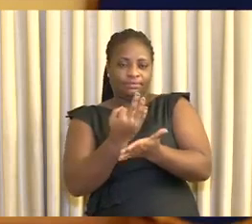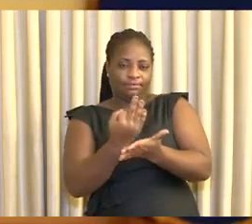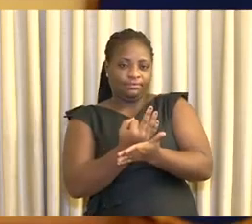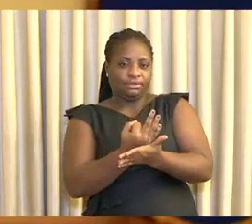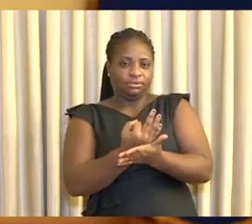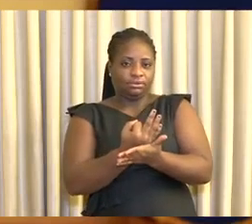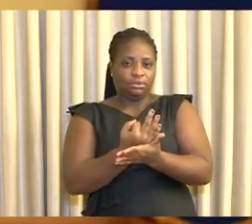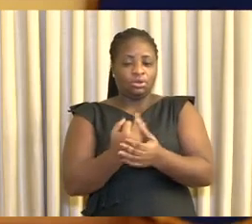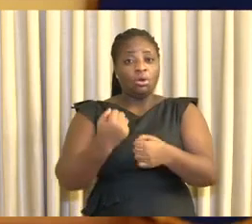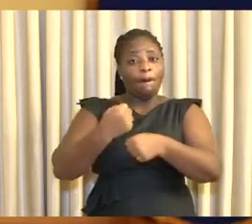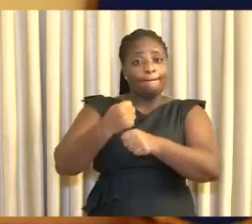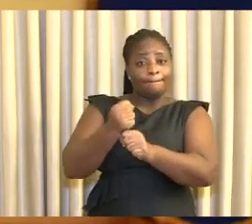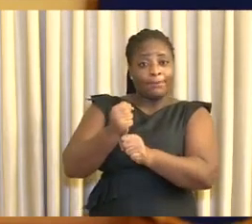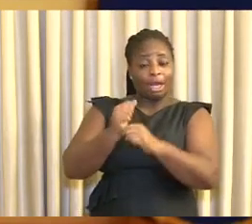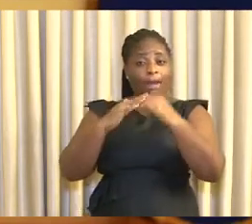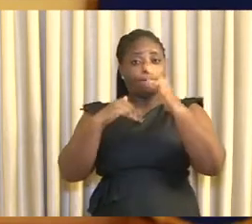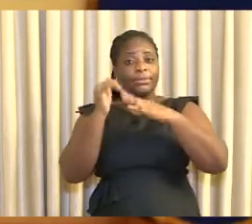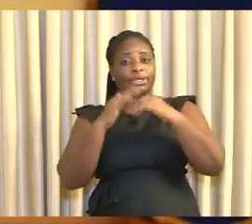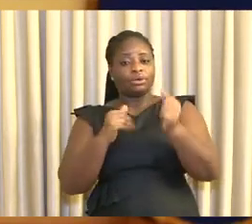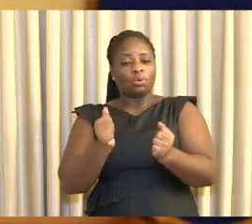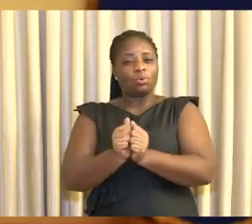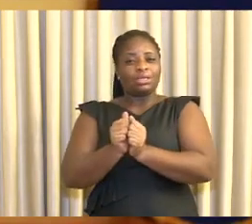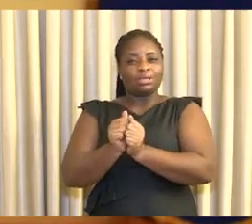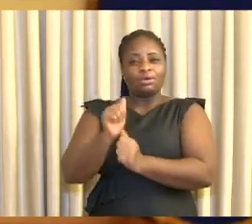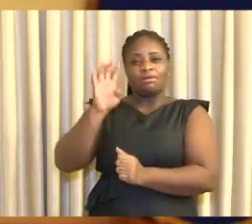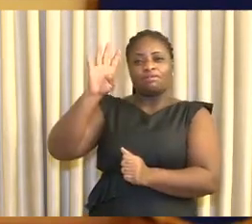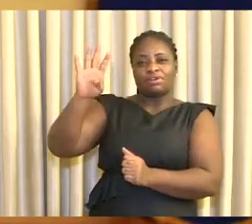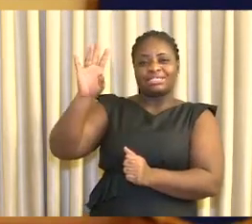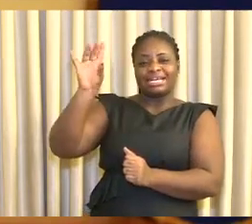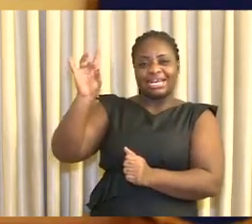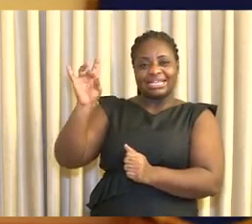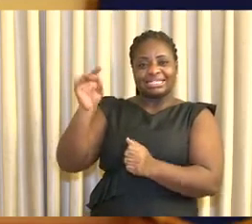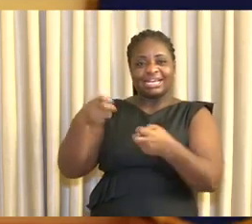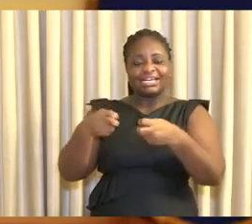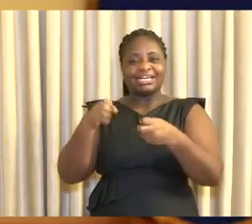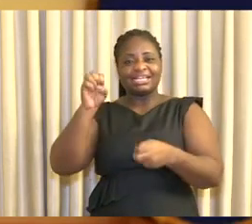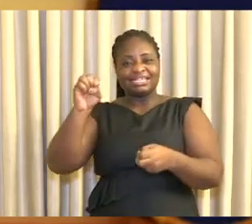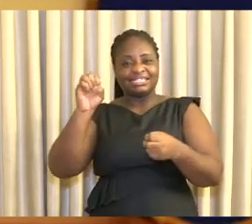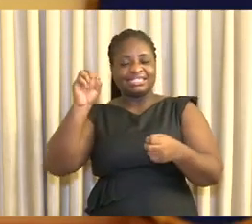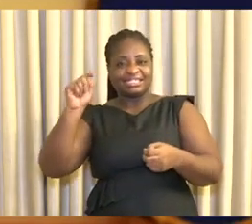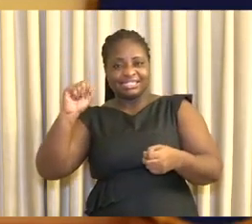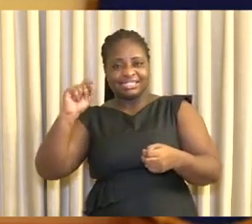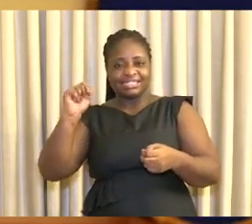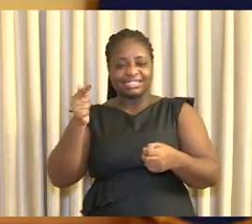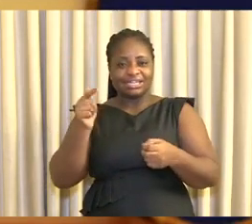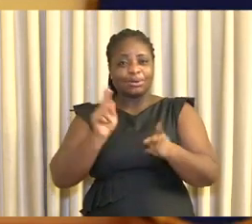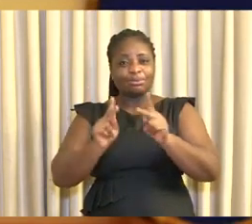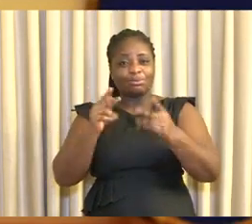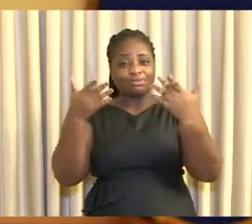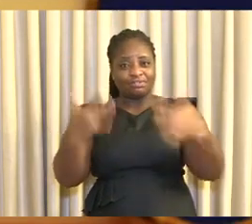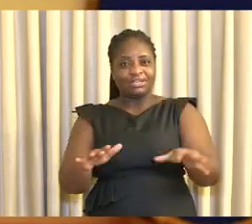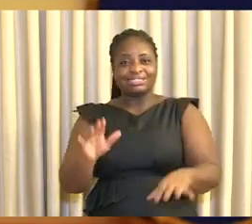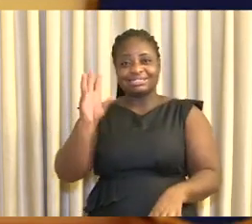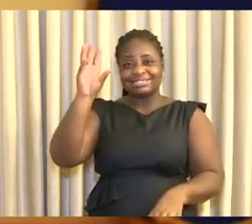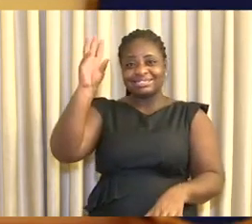and whose construction, with the assistance of the 48th Engineer Regiment of the Ghana Armed Forces, will be completed in six